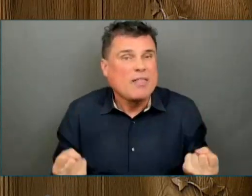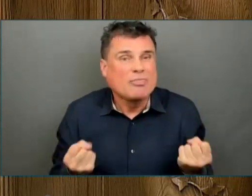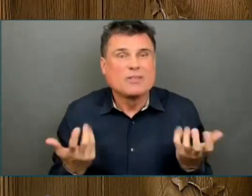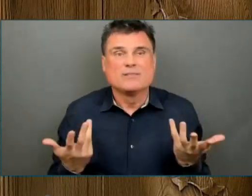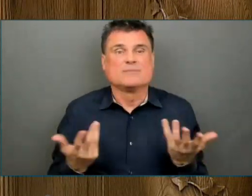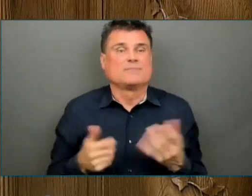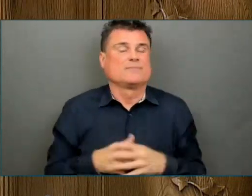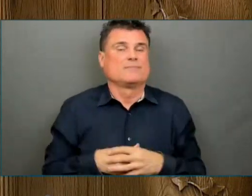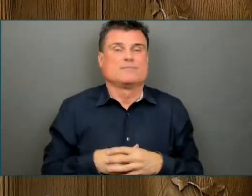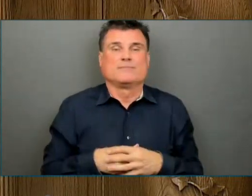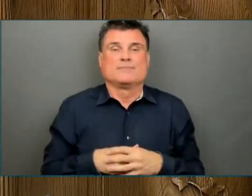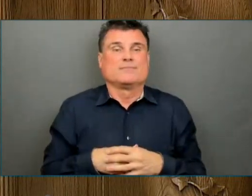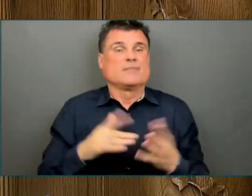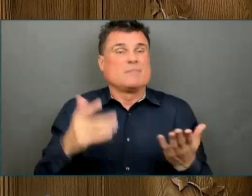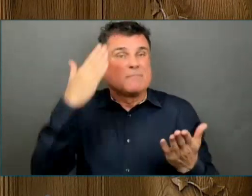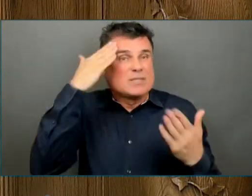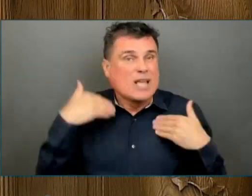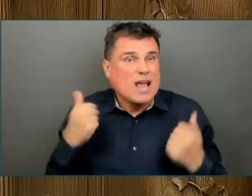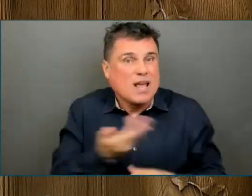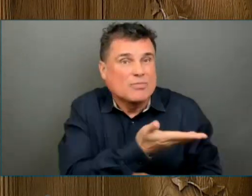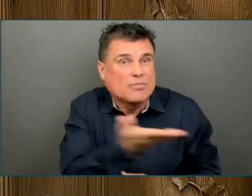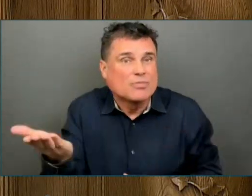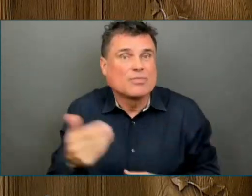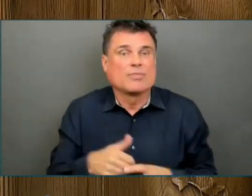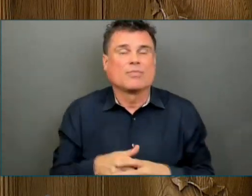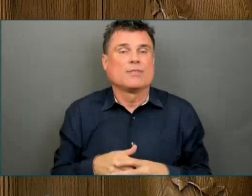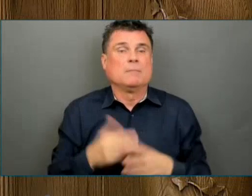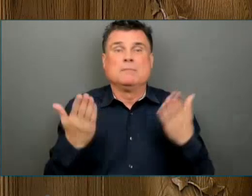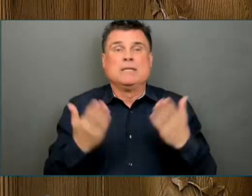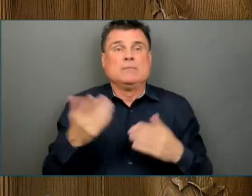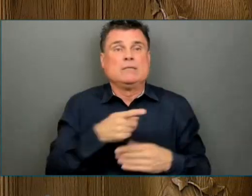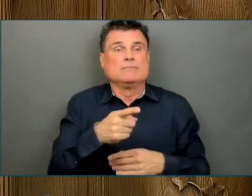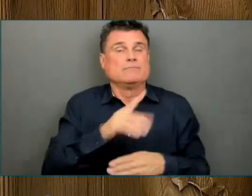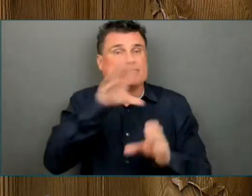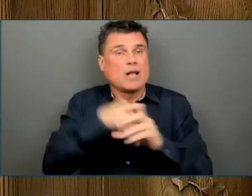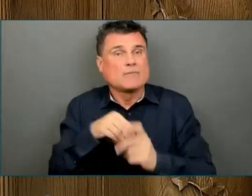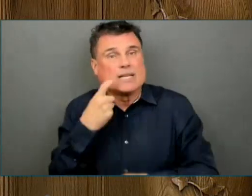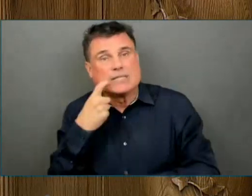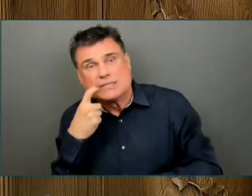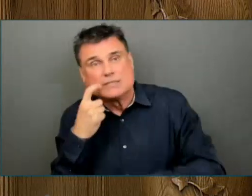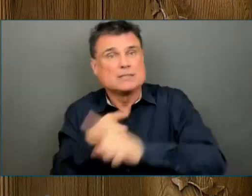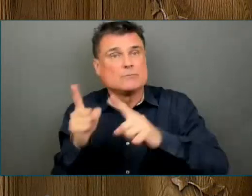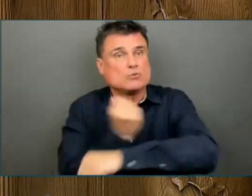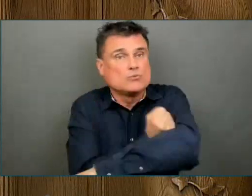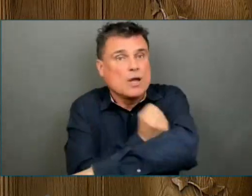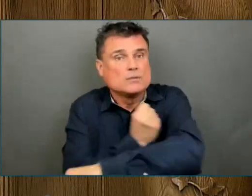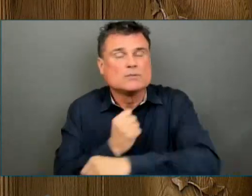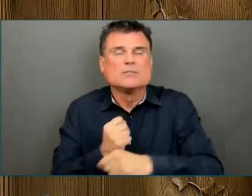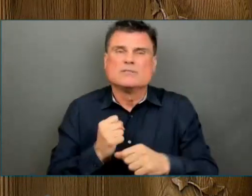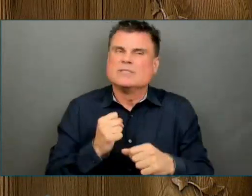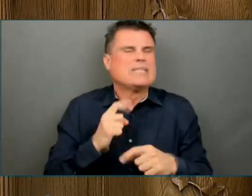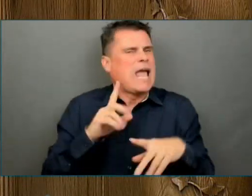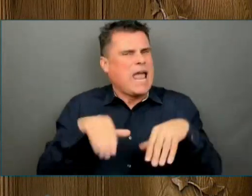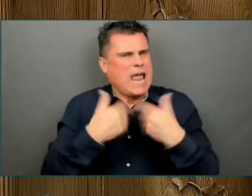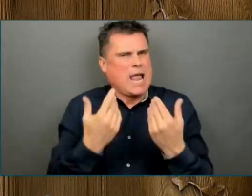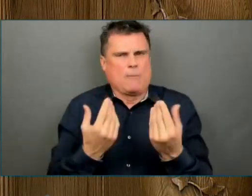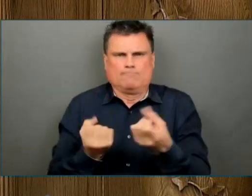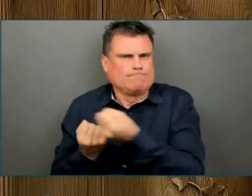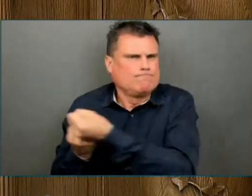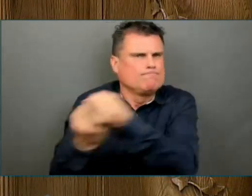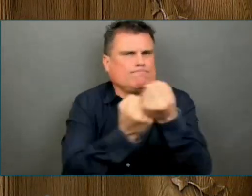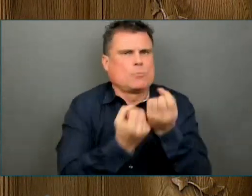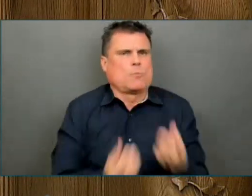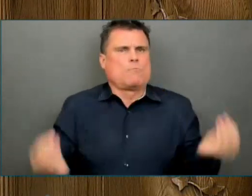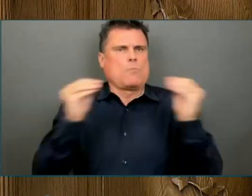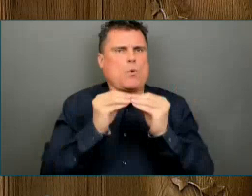secure housing. Local communities have been on the front lines of COVID-19, and your government has been there to